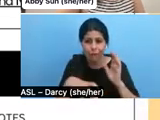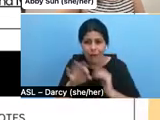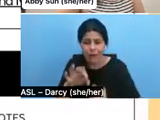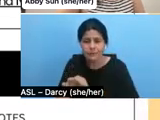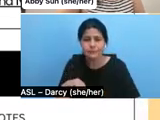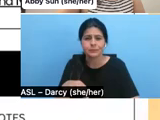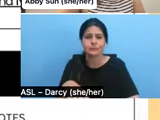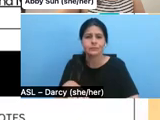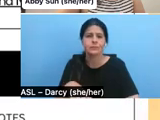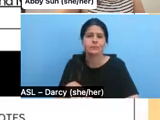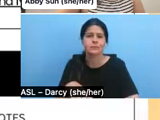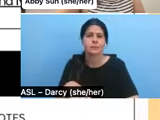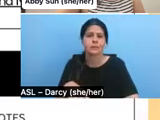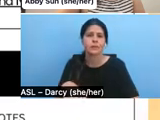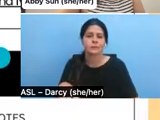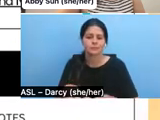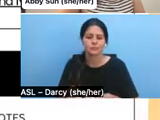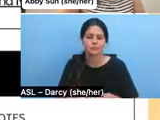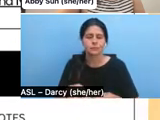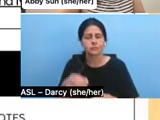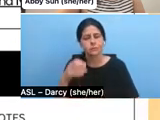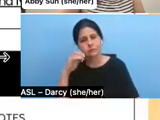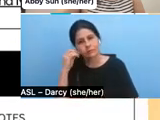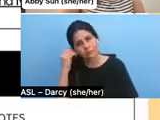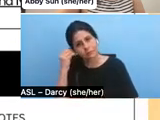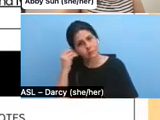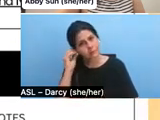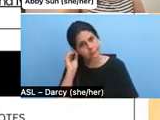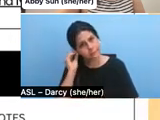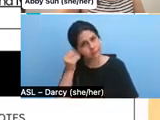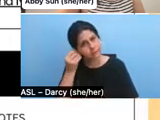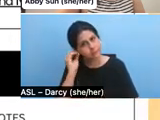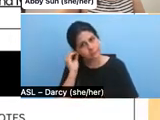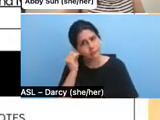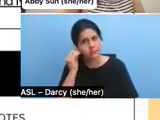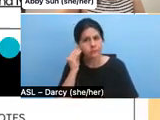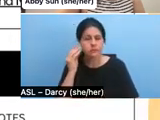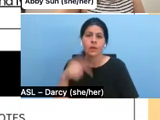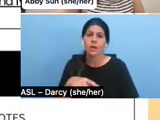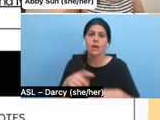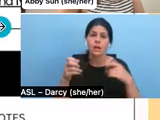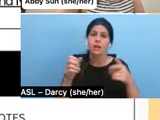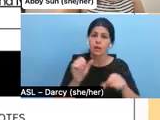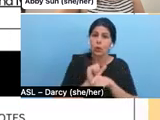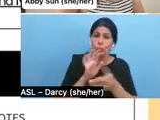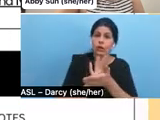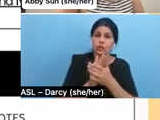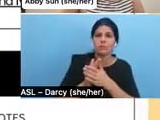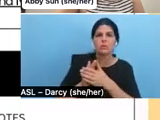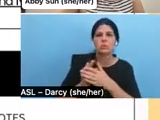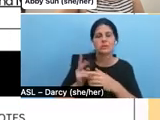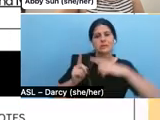In the worksheet, in the top right hand corner of the blank and our sample worksheet, you will see two links.